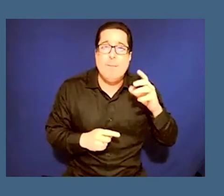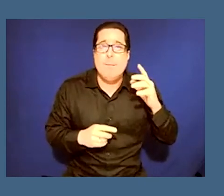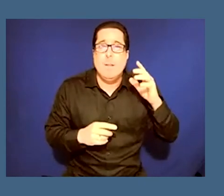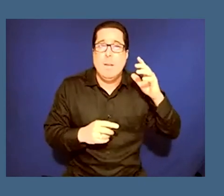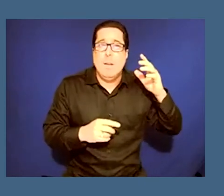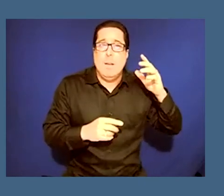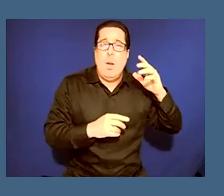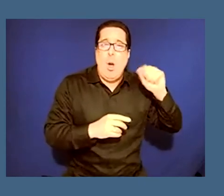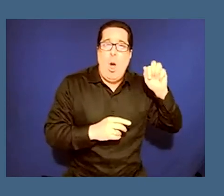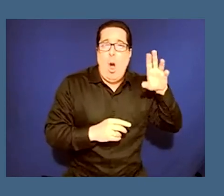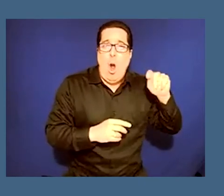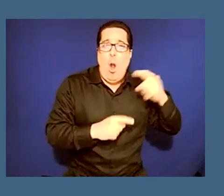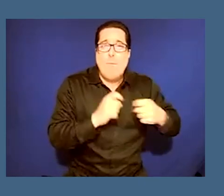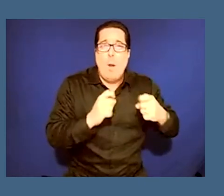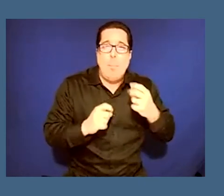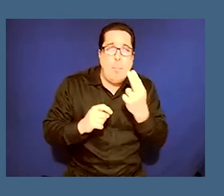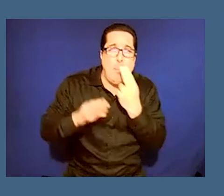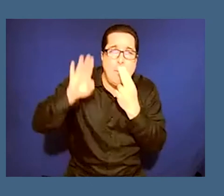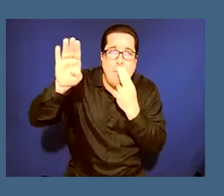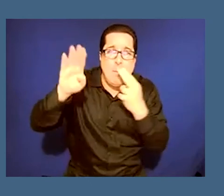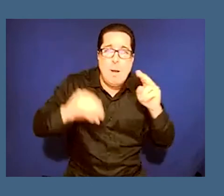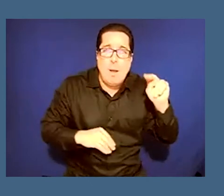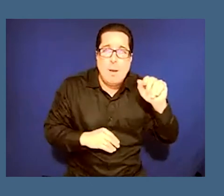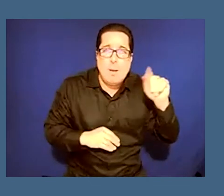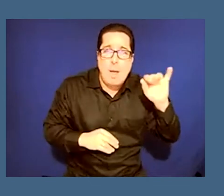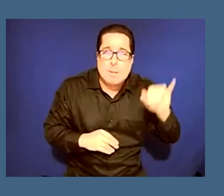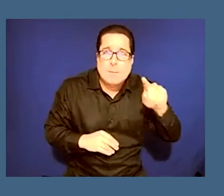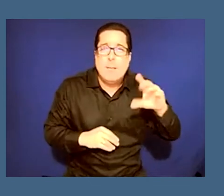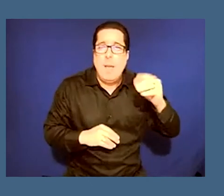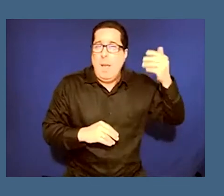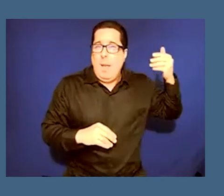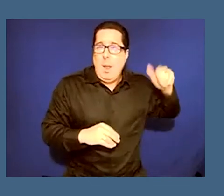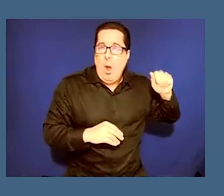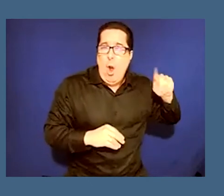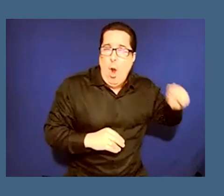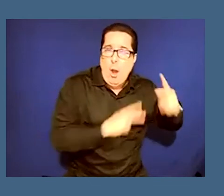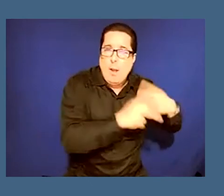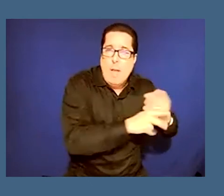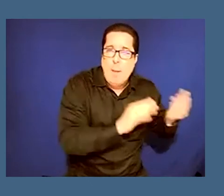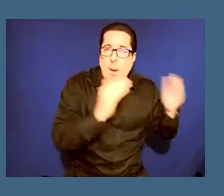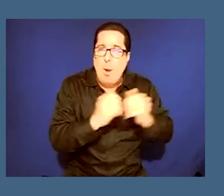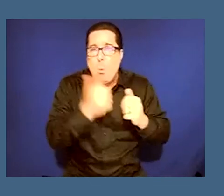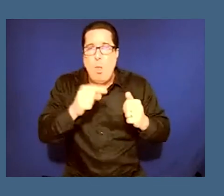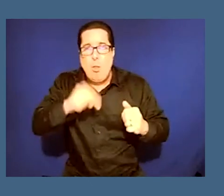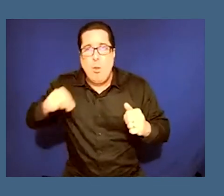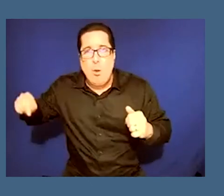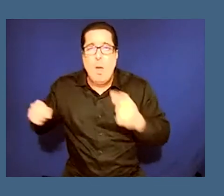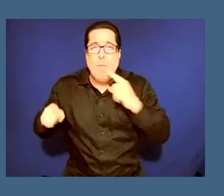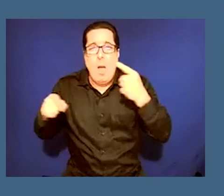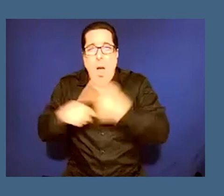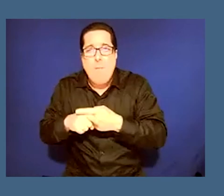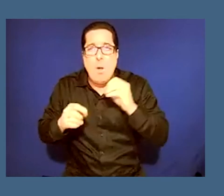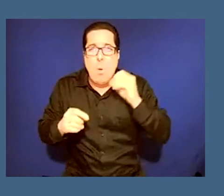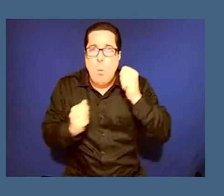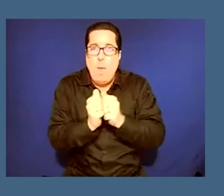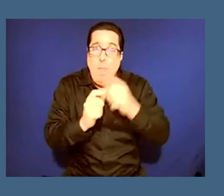uh this this conflict between uh kind of a positive purpose of